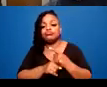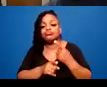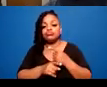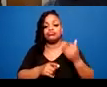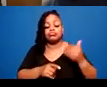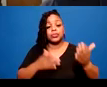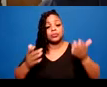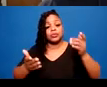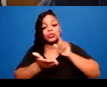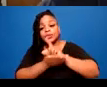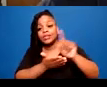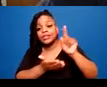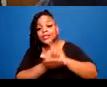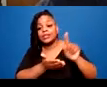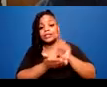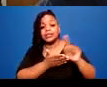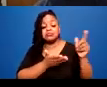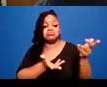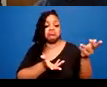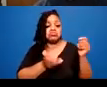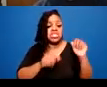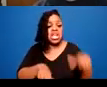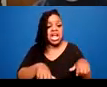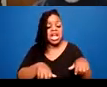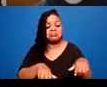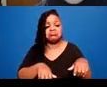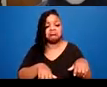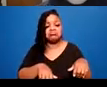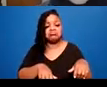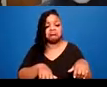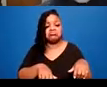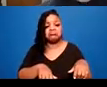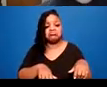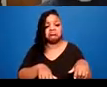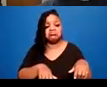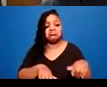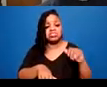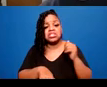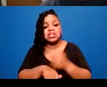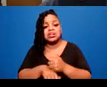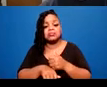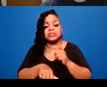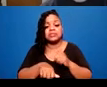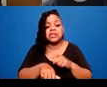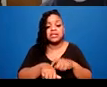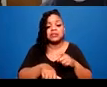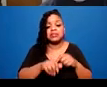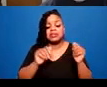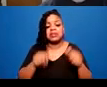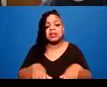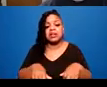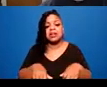this is when we can discuss dynamics of ableism and sanism